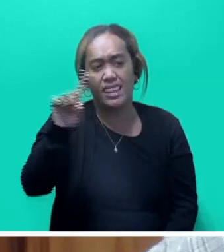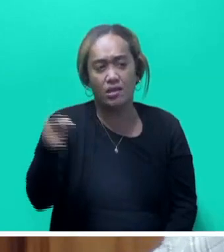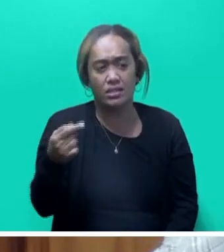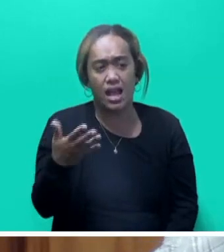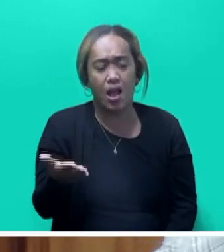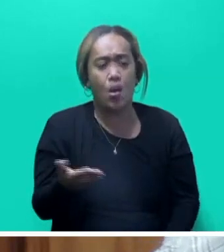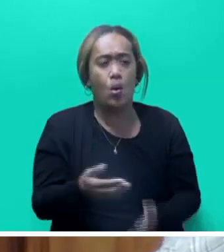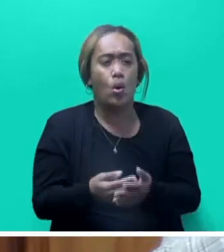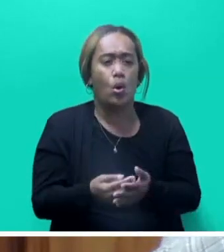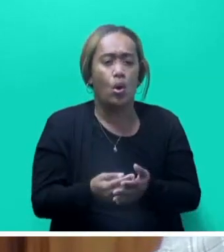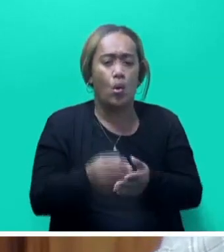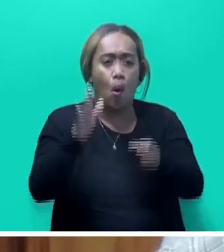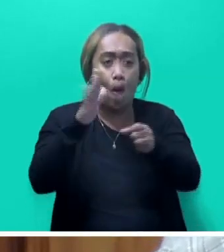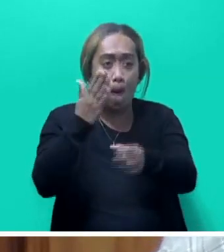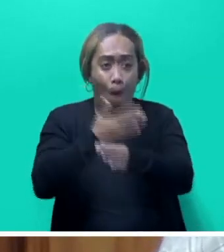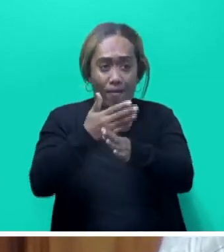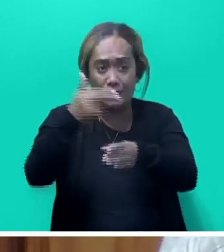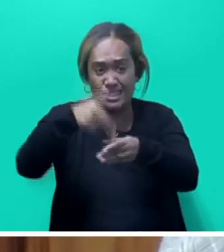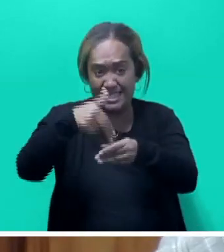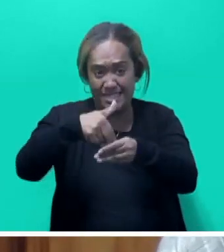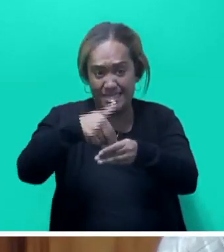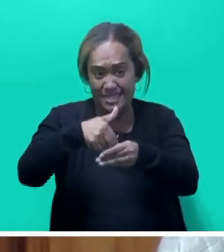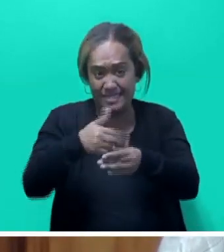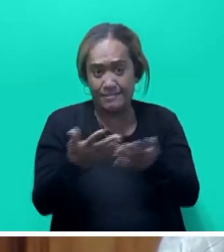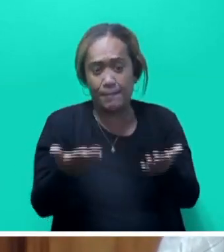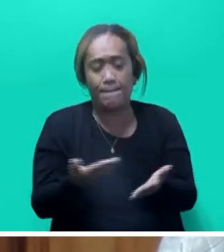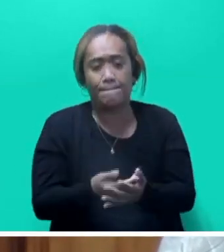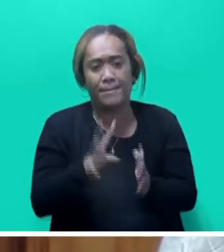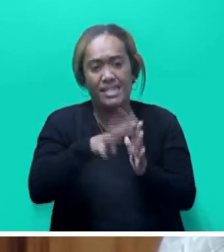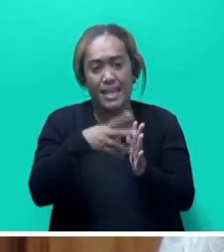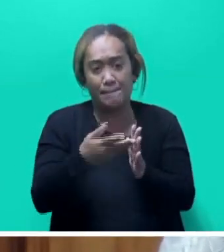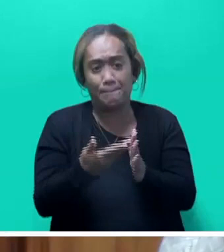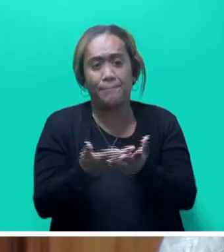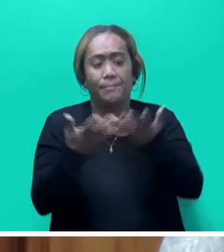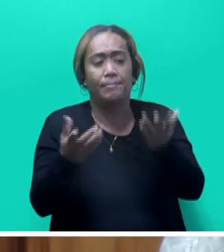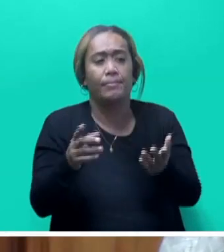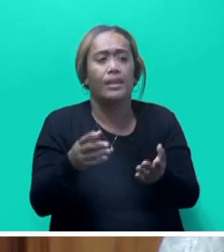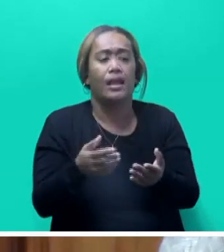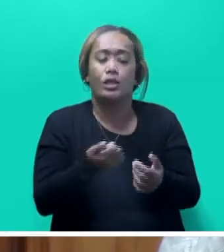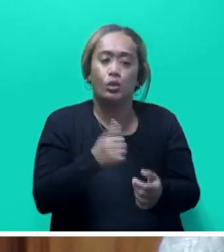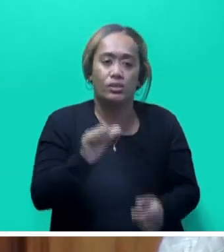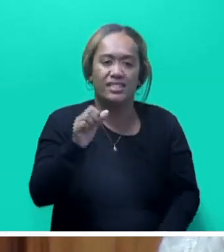of the rehabilitation works on diesel schemes for rural communities. A total of 60 percent has been utilized.